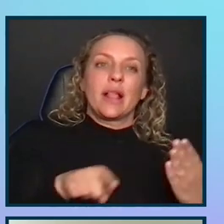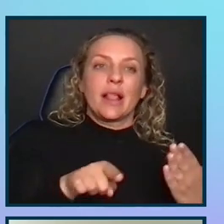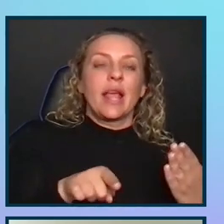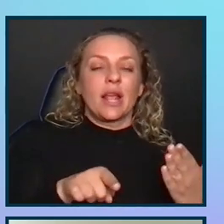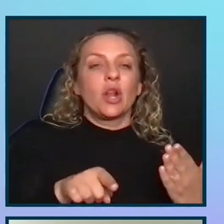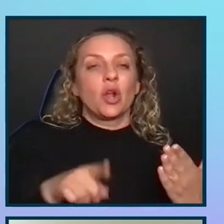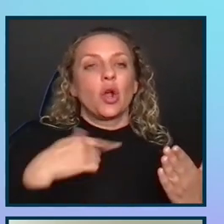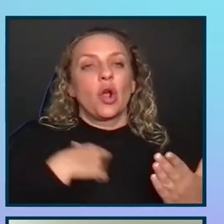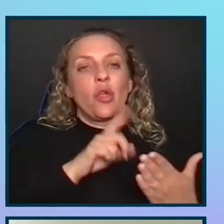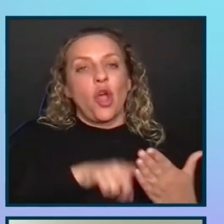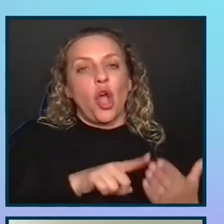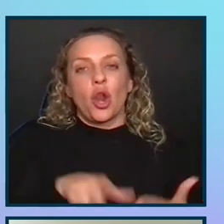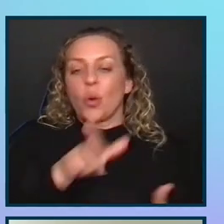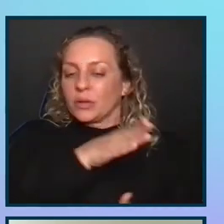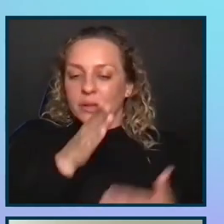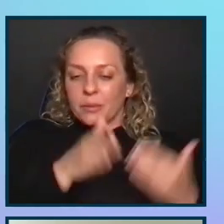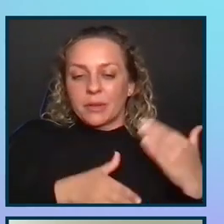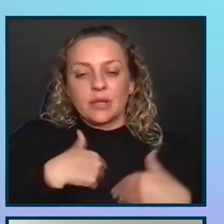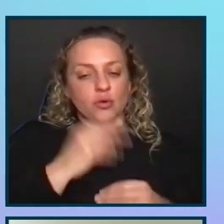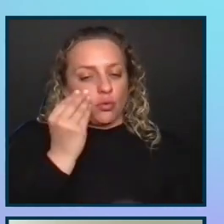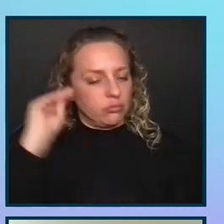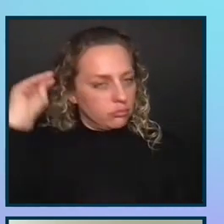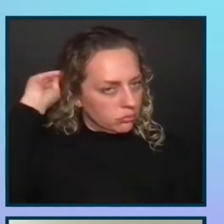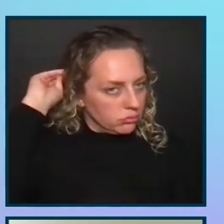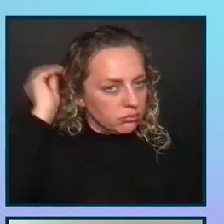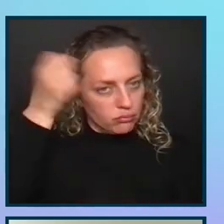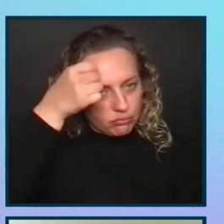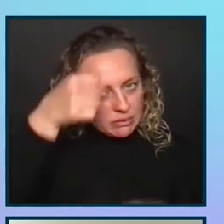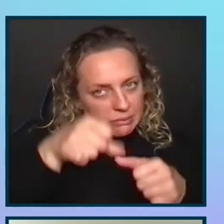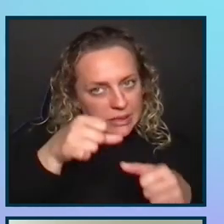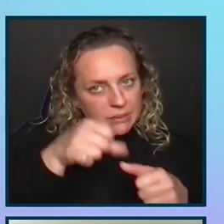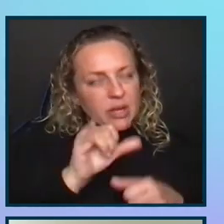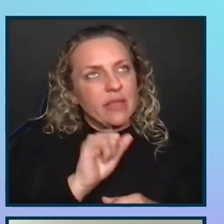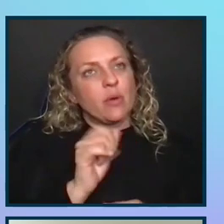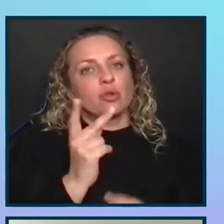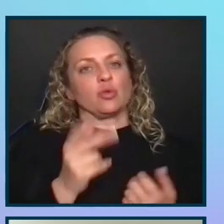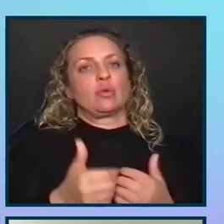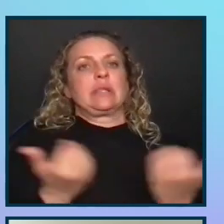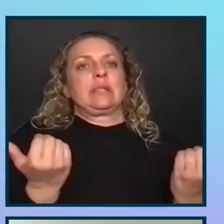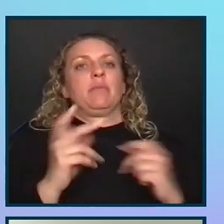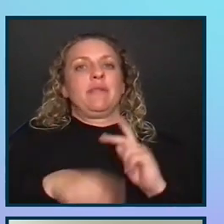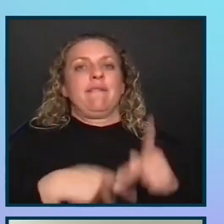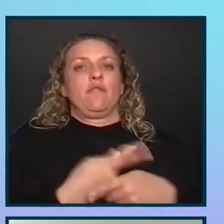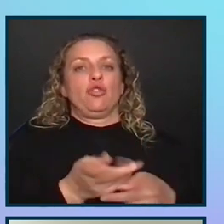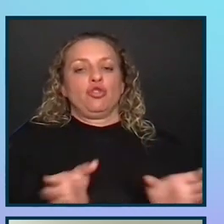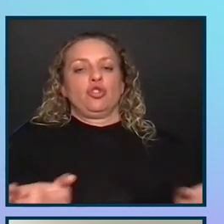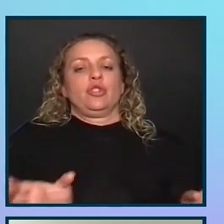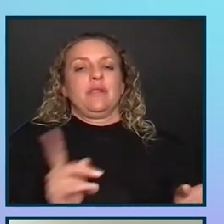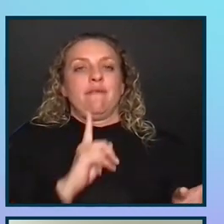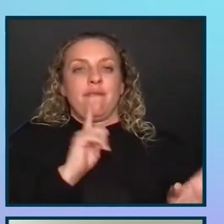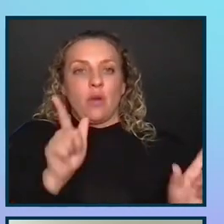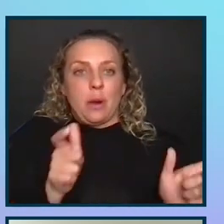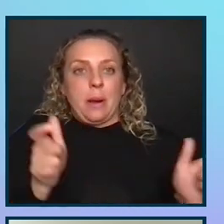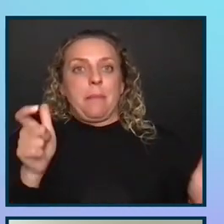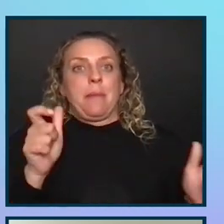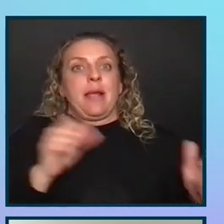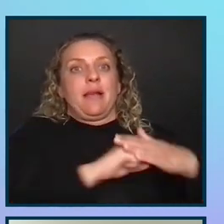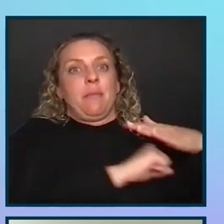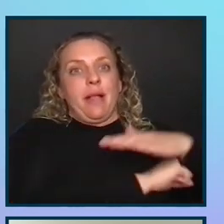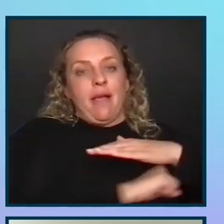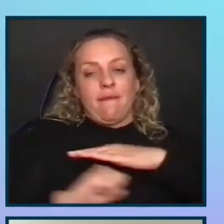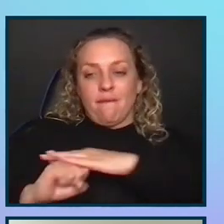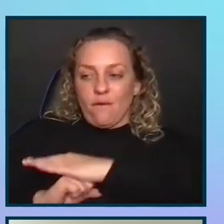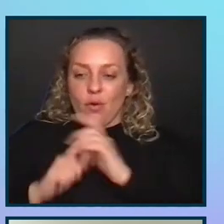was complete. So keep in mind, this was two separate versions of a very large platform, quite a large